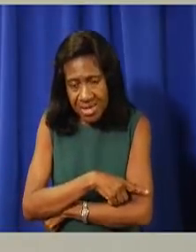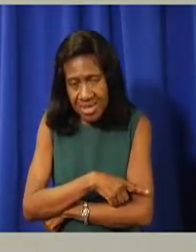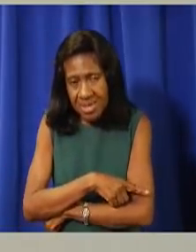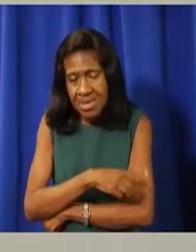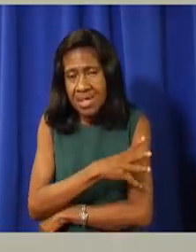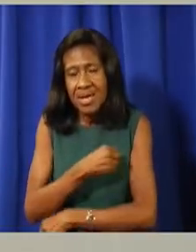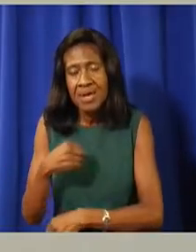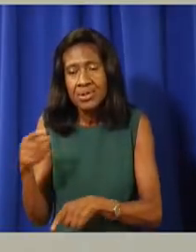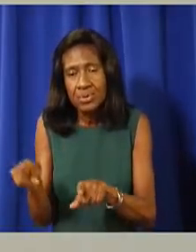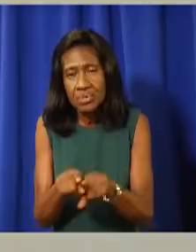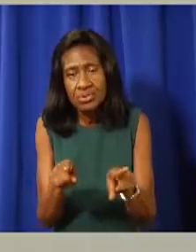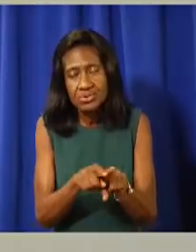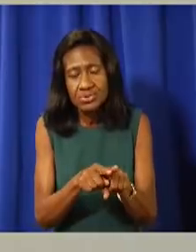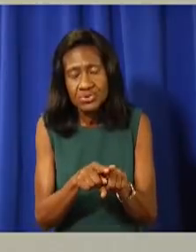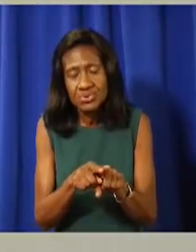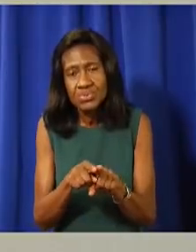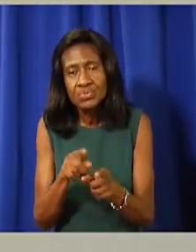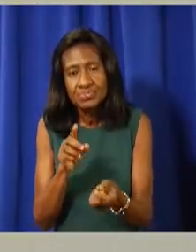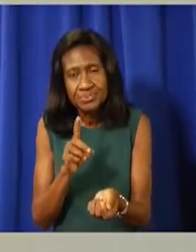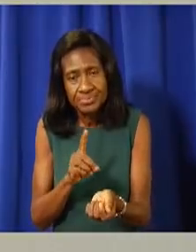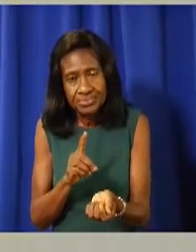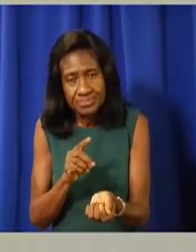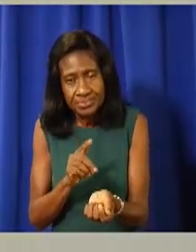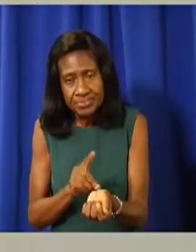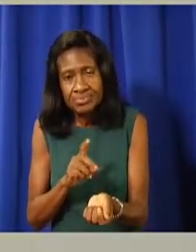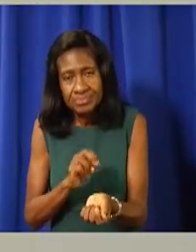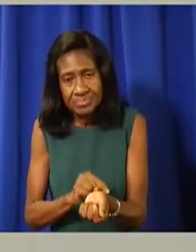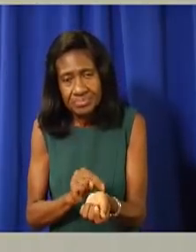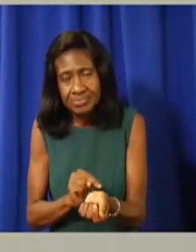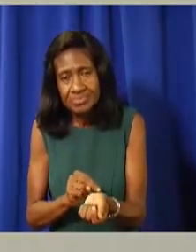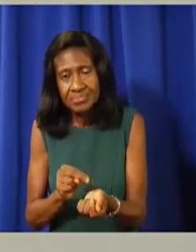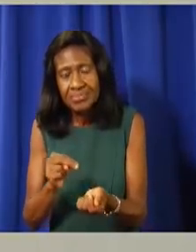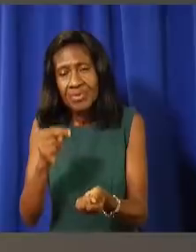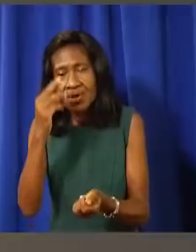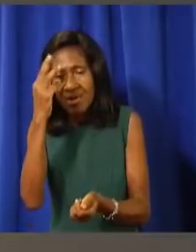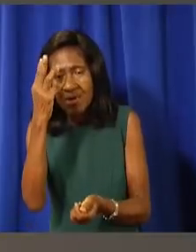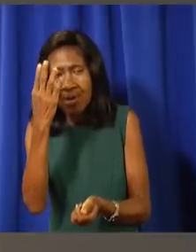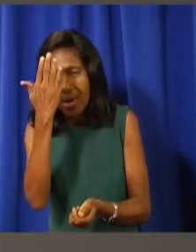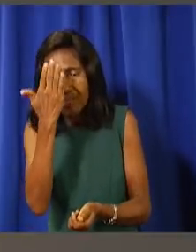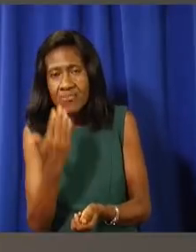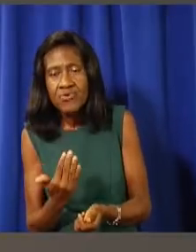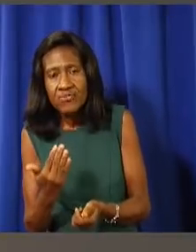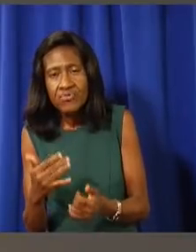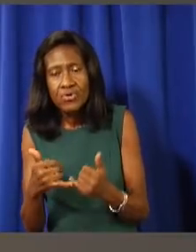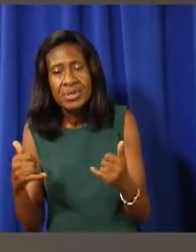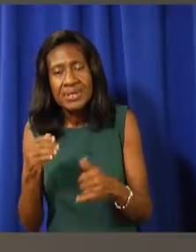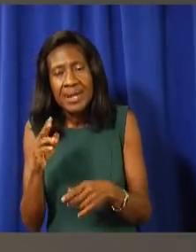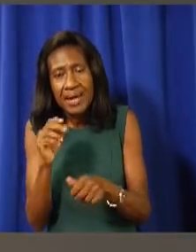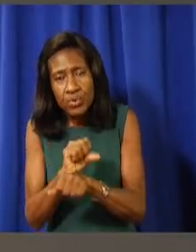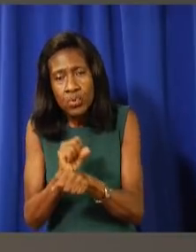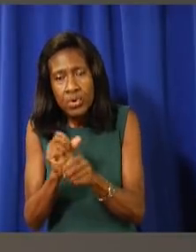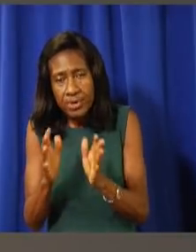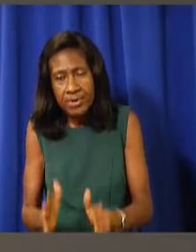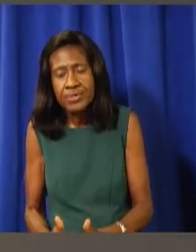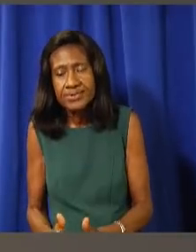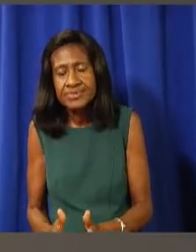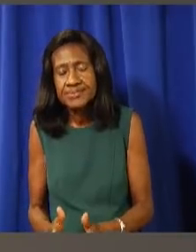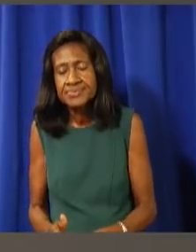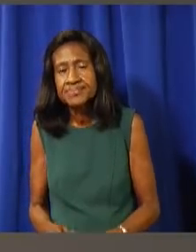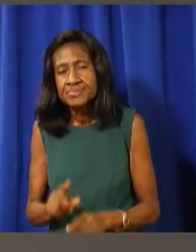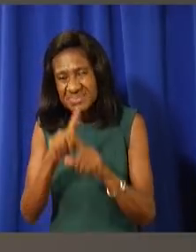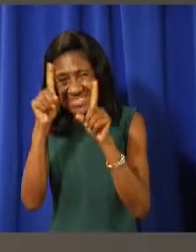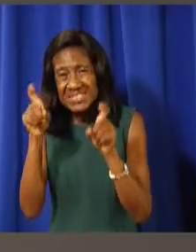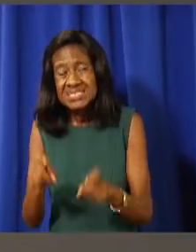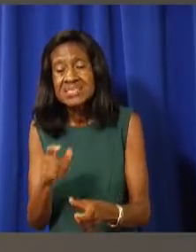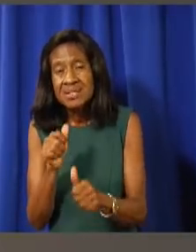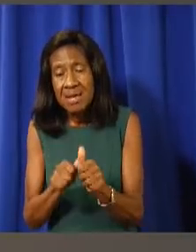it. It's actively being done as we speak. Okay. So we can sort of, we're confident that it's not in the community. Exactly. Okay. Mr. Brian,